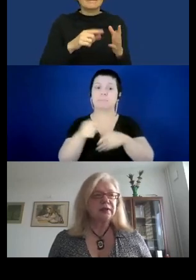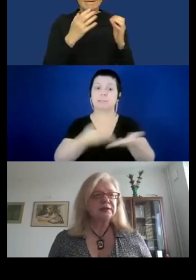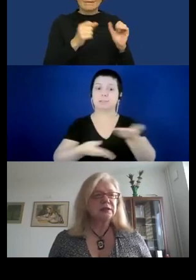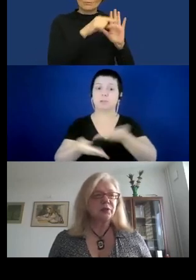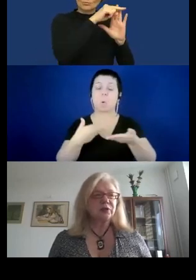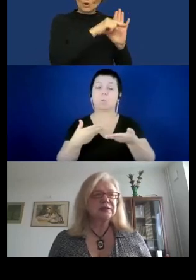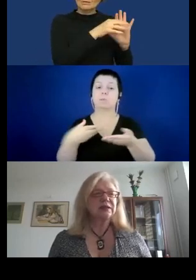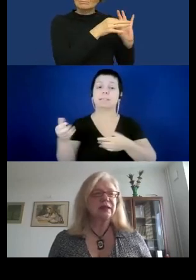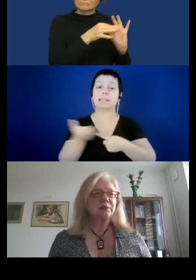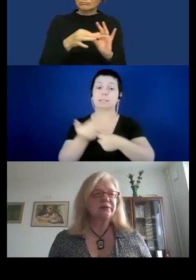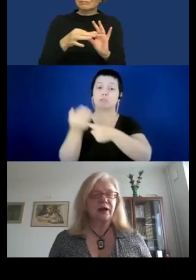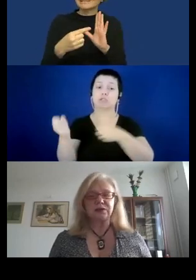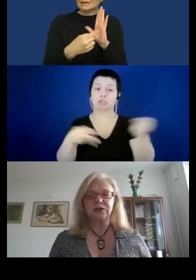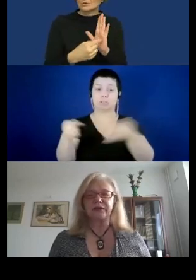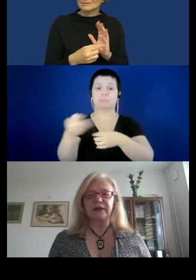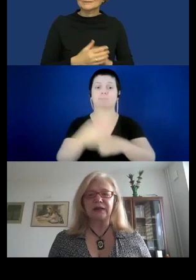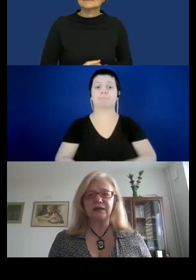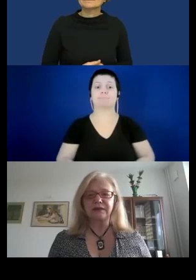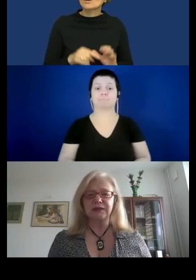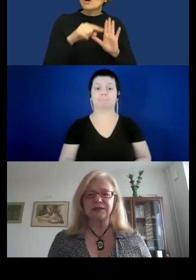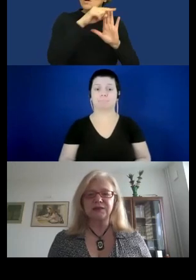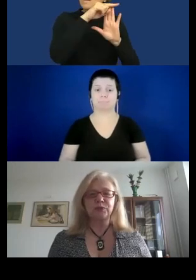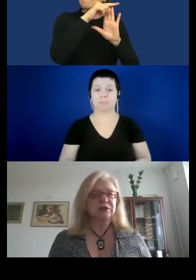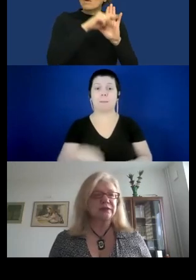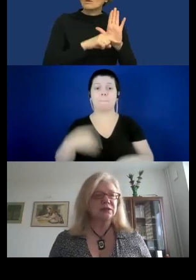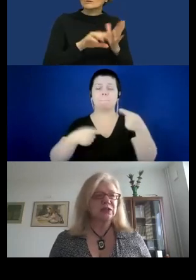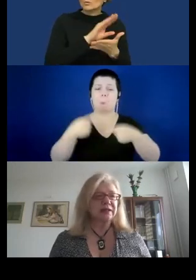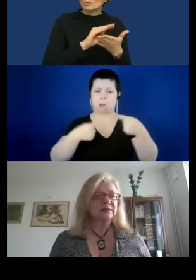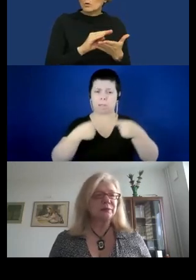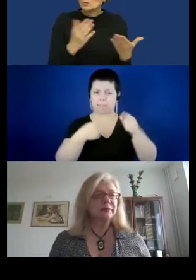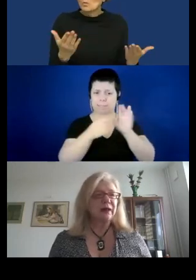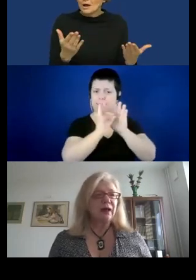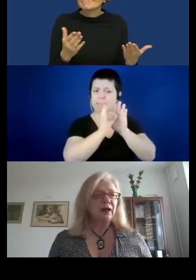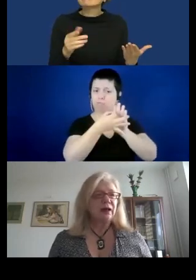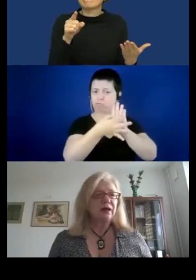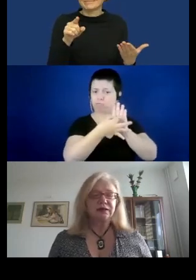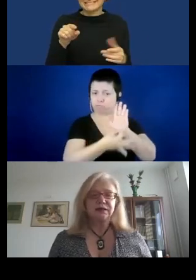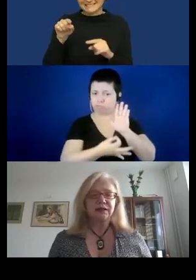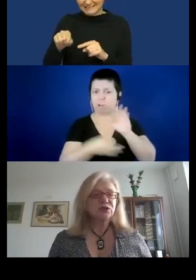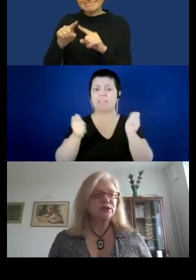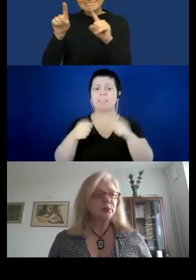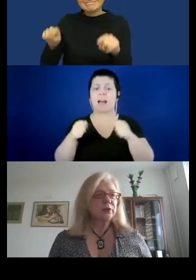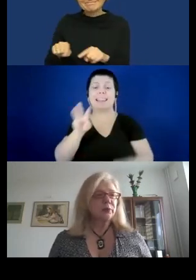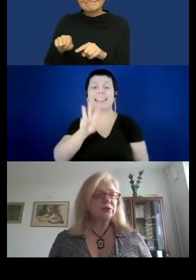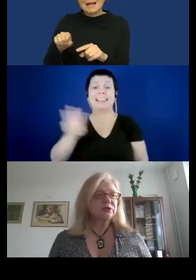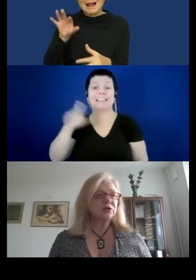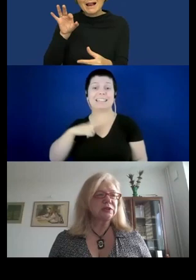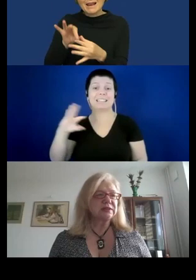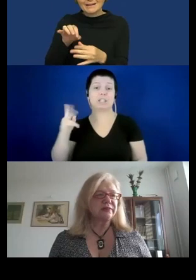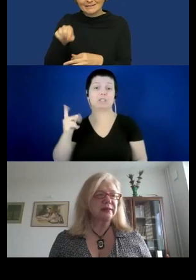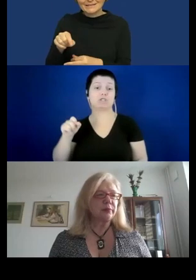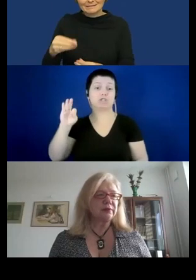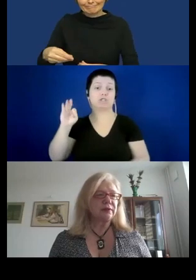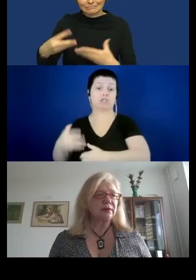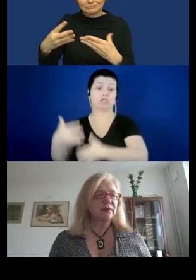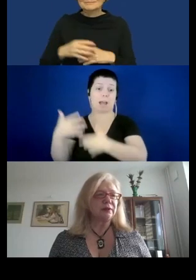Policy reports can be found on the link that is put in the chat. The international report is not yet